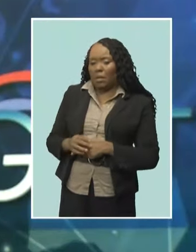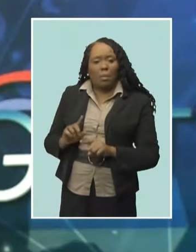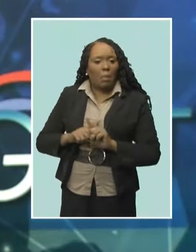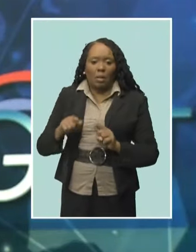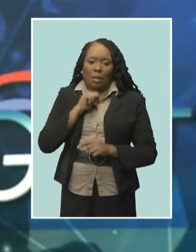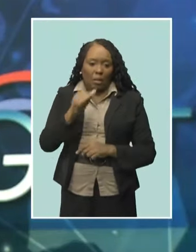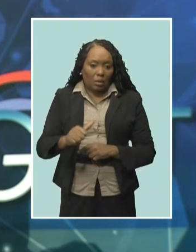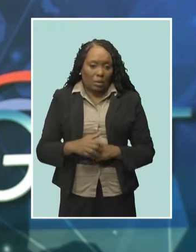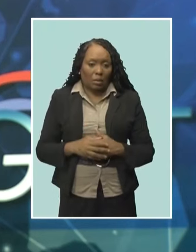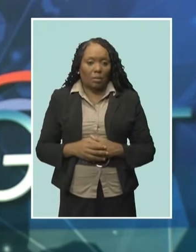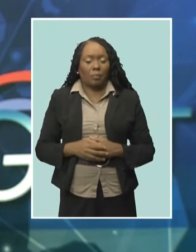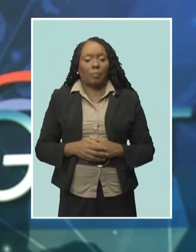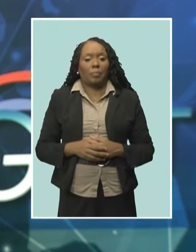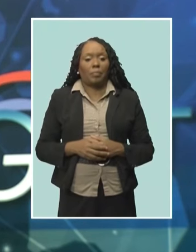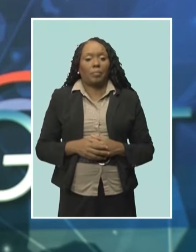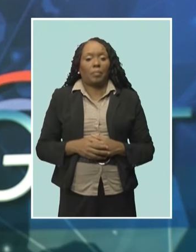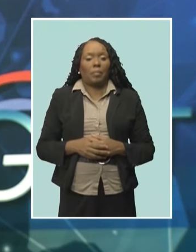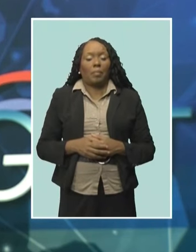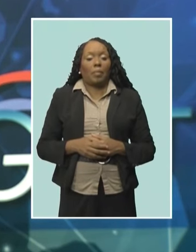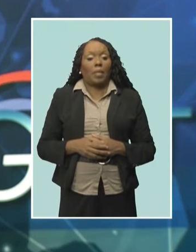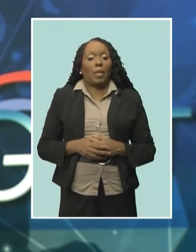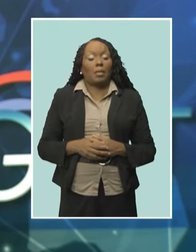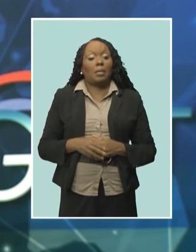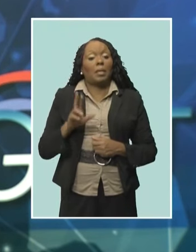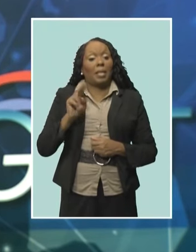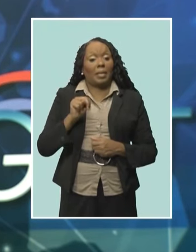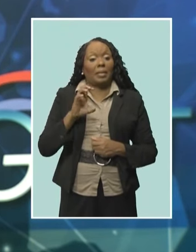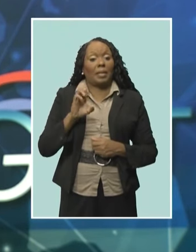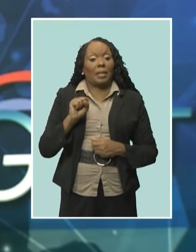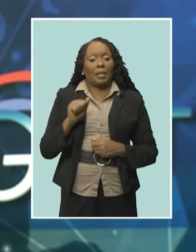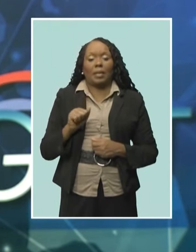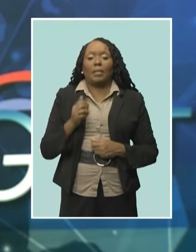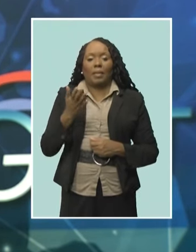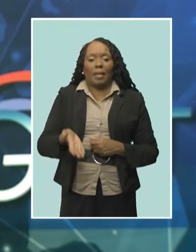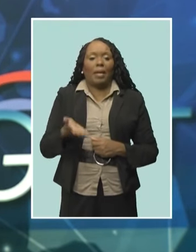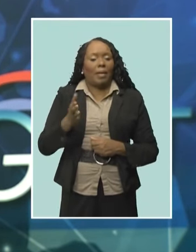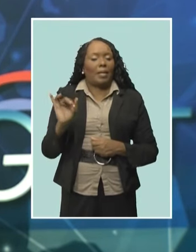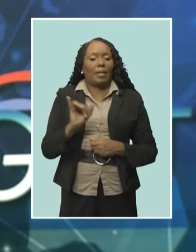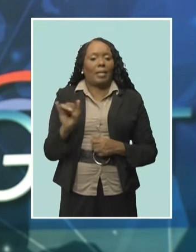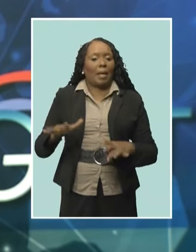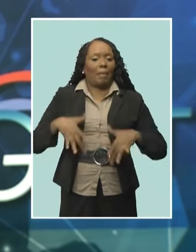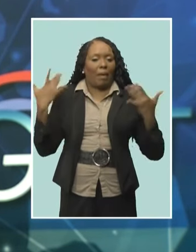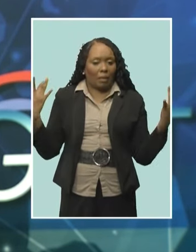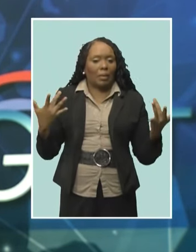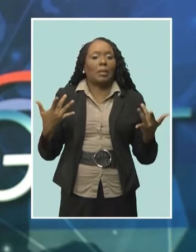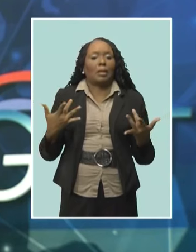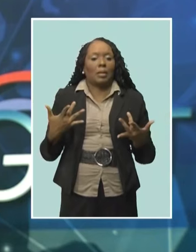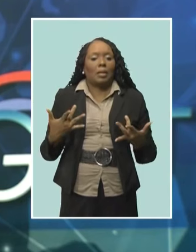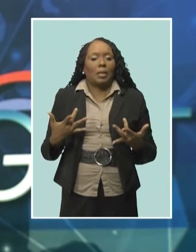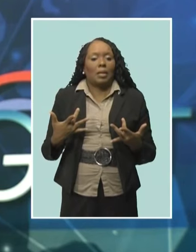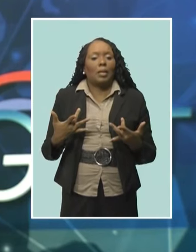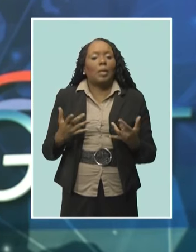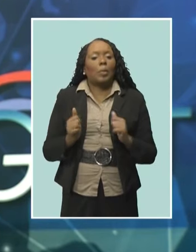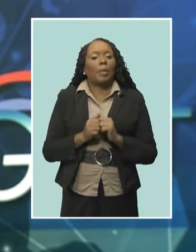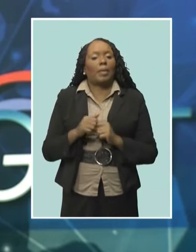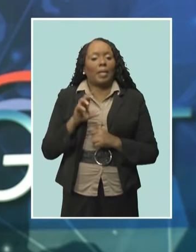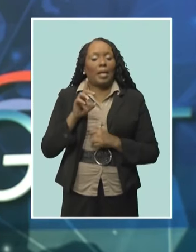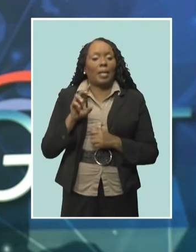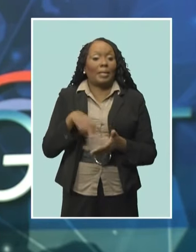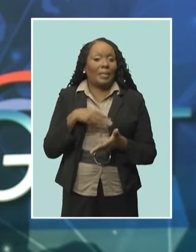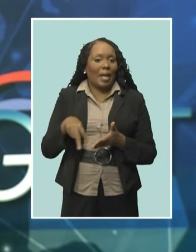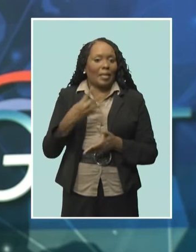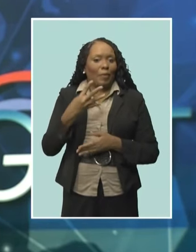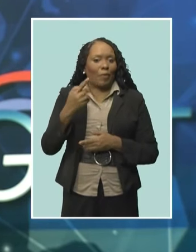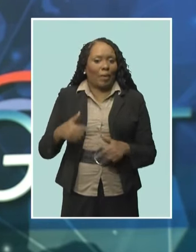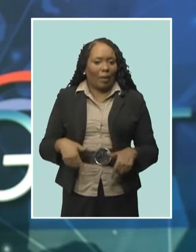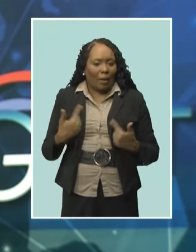He was speaking at that Dance for Life big event at the Loyola Erskine Sandiford Centre today, where they were one of the entities allowing the students to